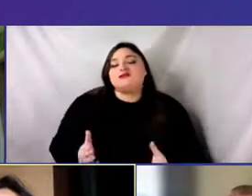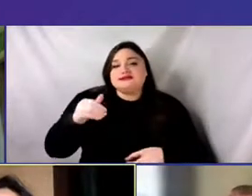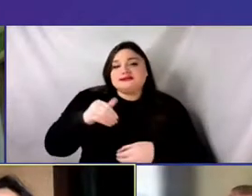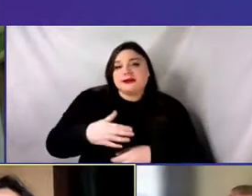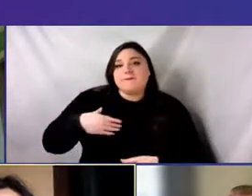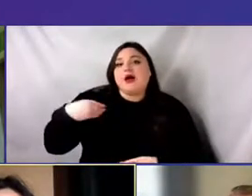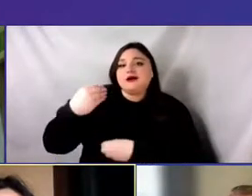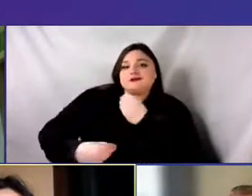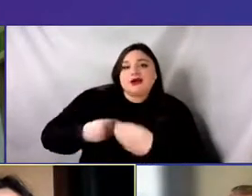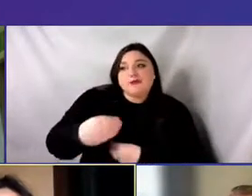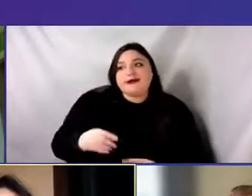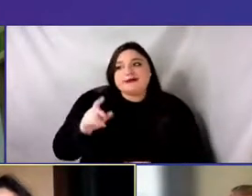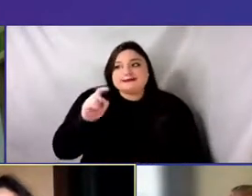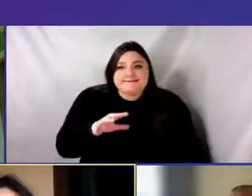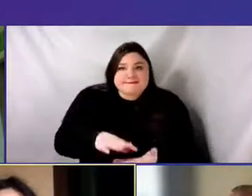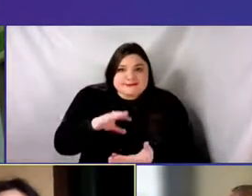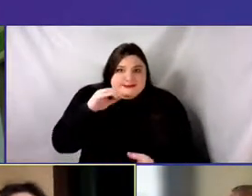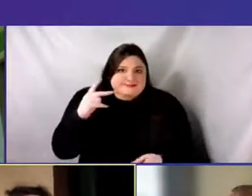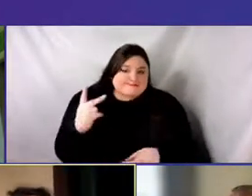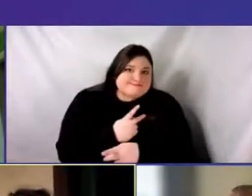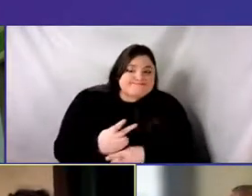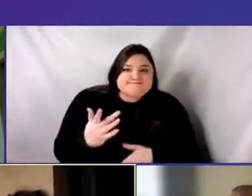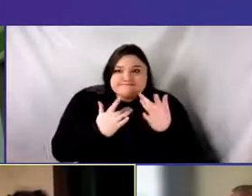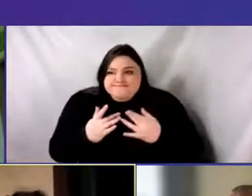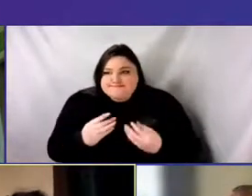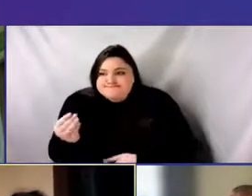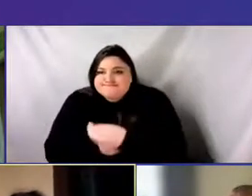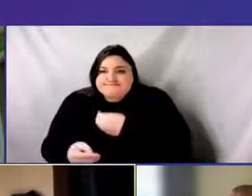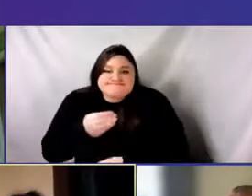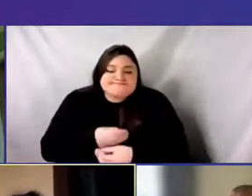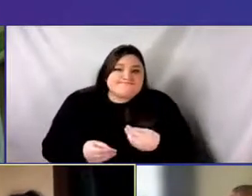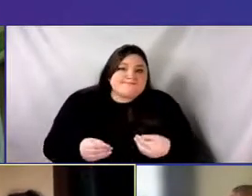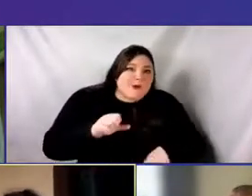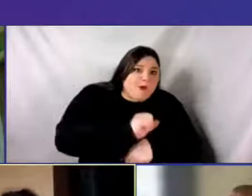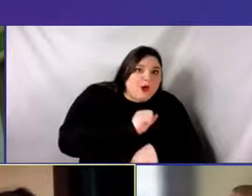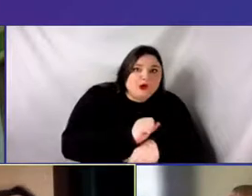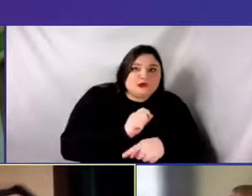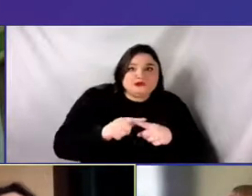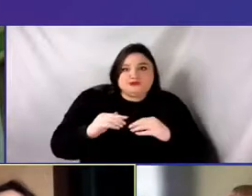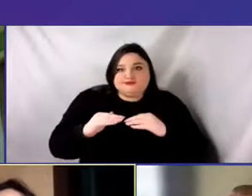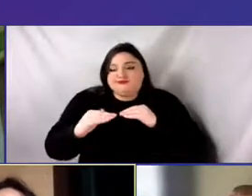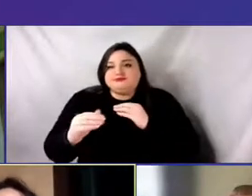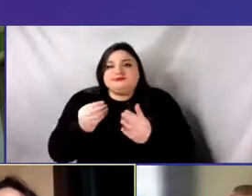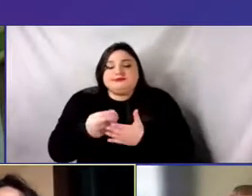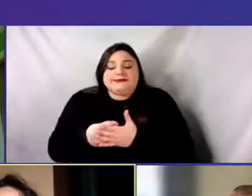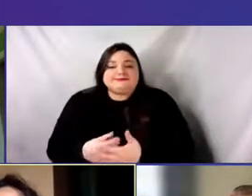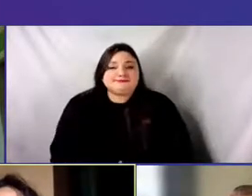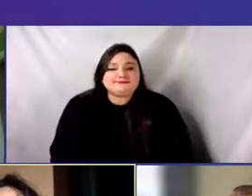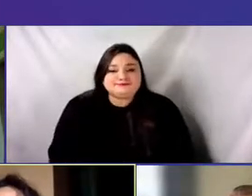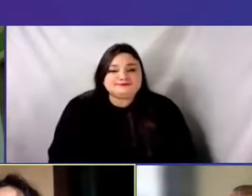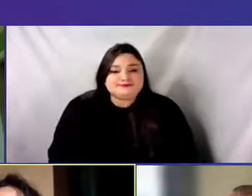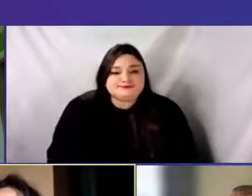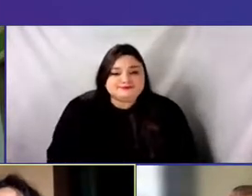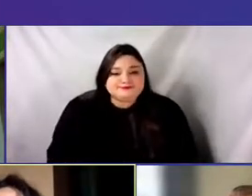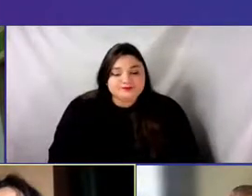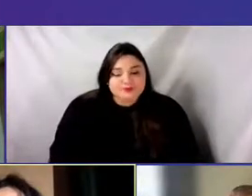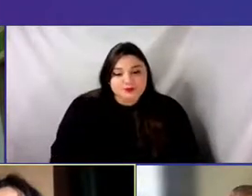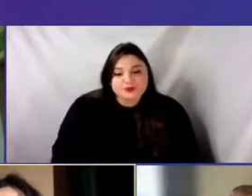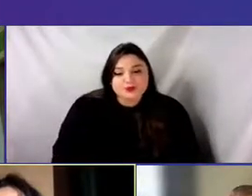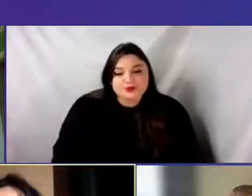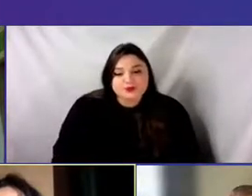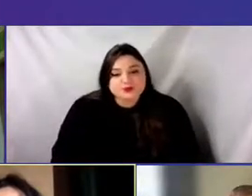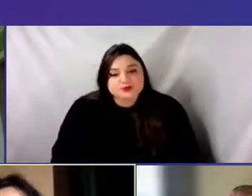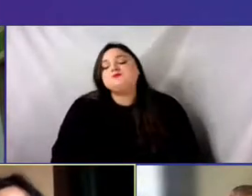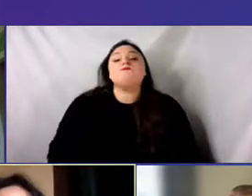to figure it out to make work. Um, I'm broadcasting to y'all from the